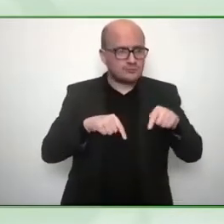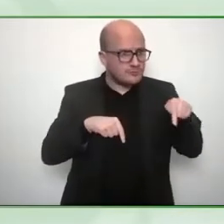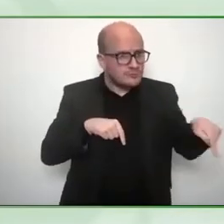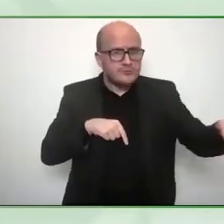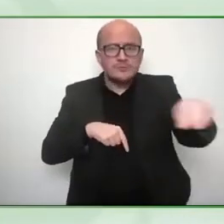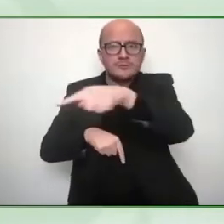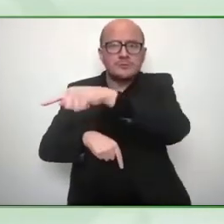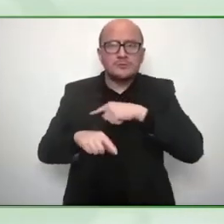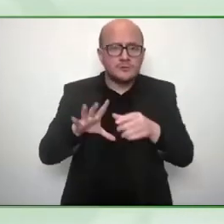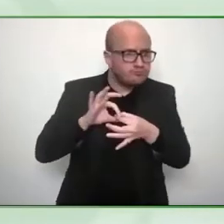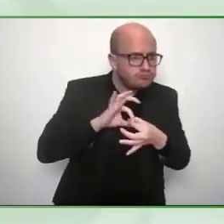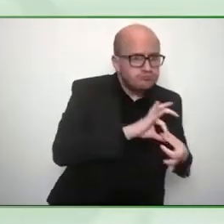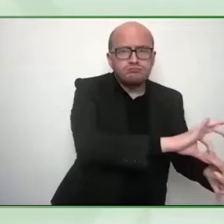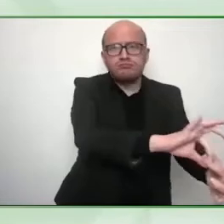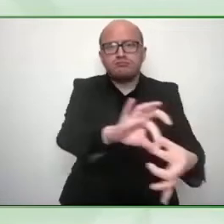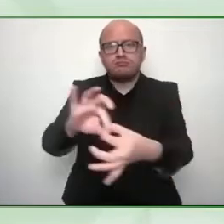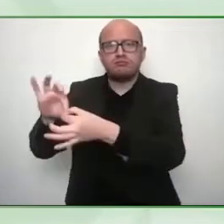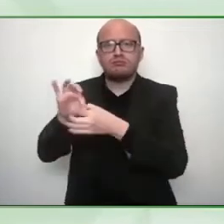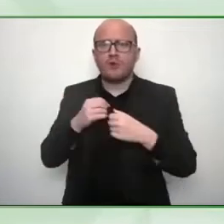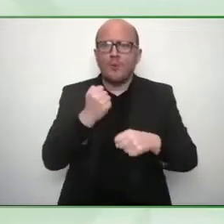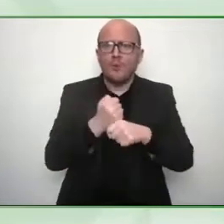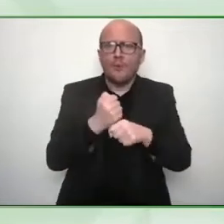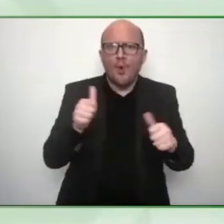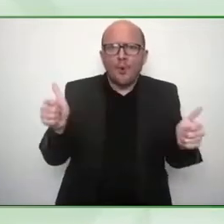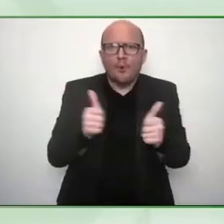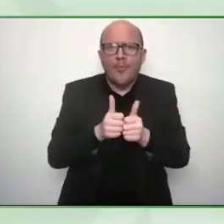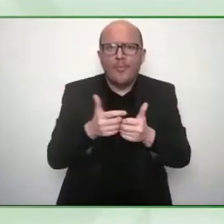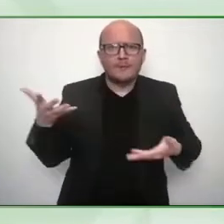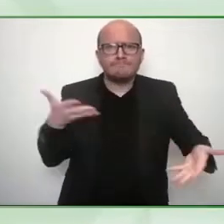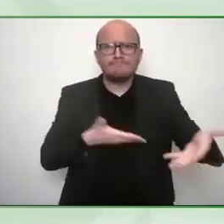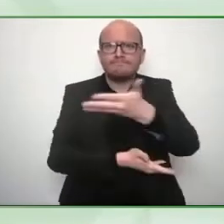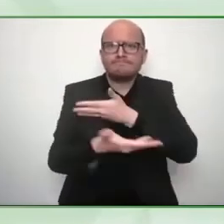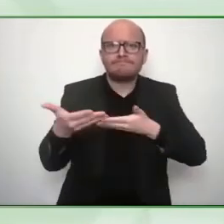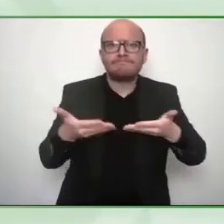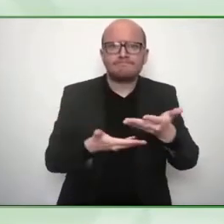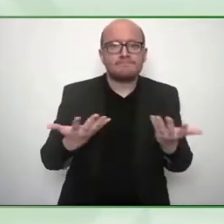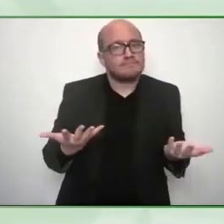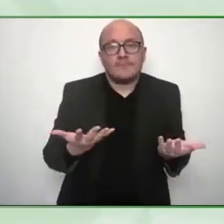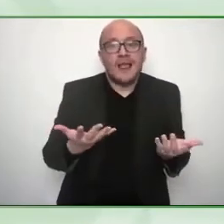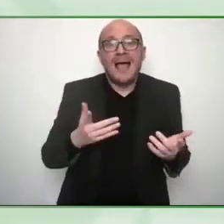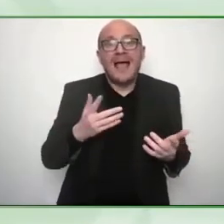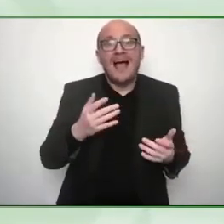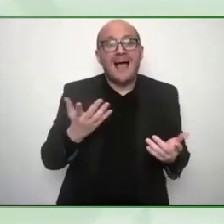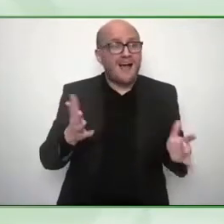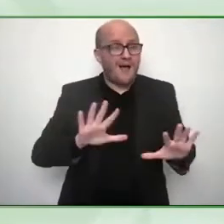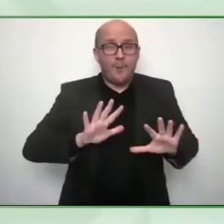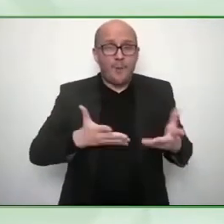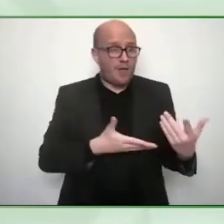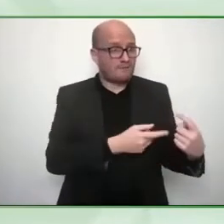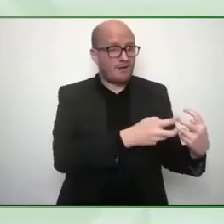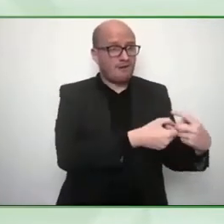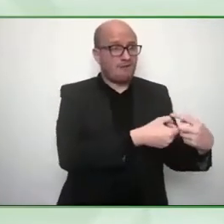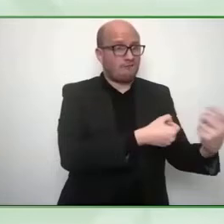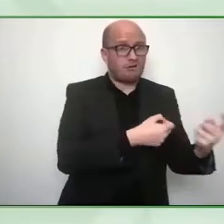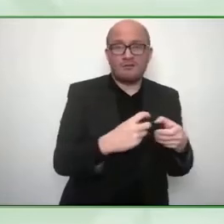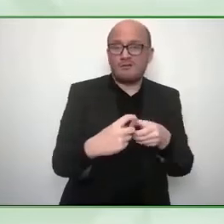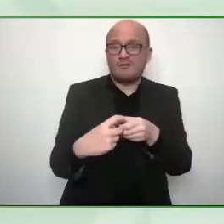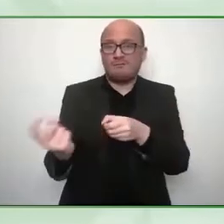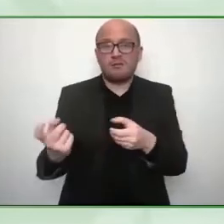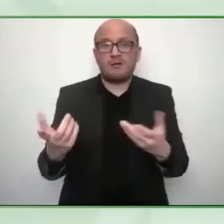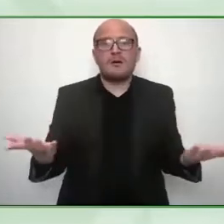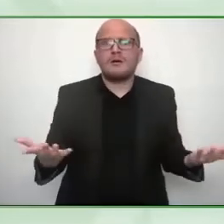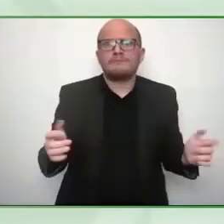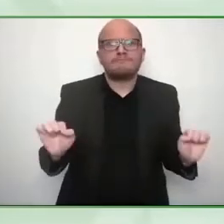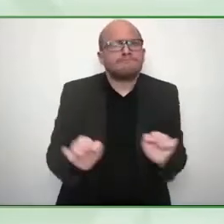will you i mean that's that's fundamental to it completely but you've got to have people who feel like they've got um skin in the game is the phrase i think you know that